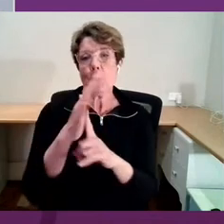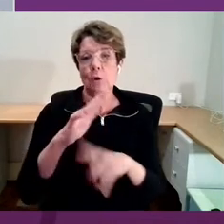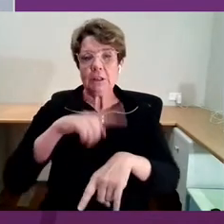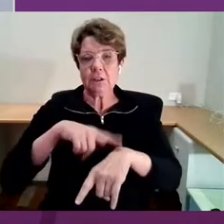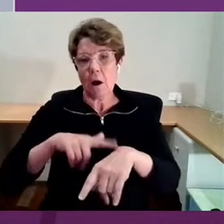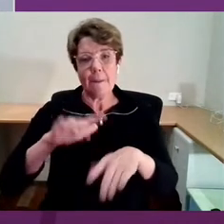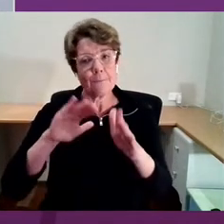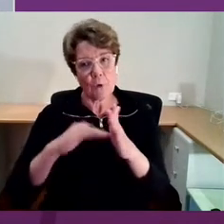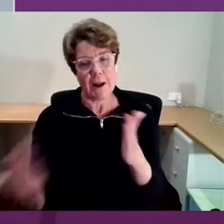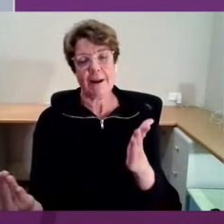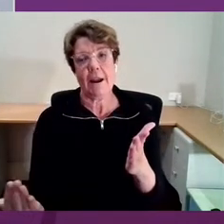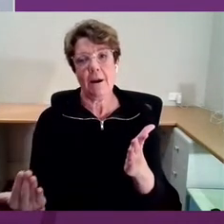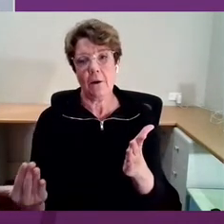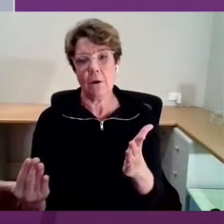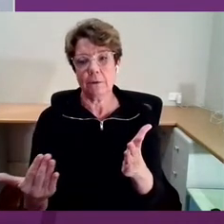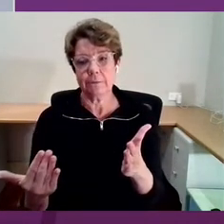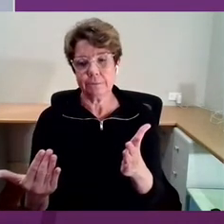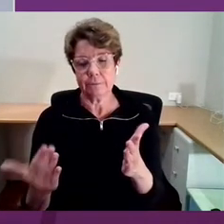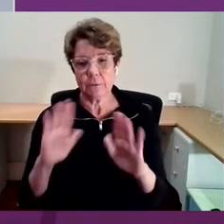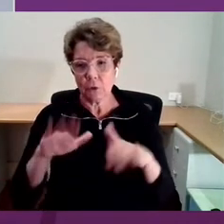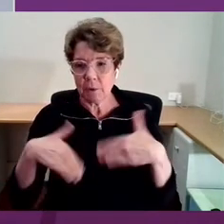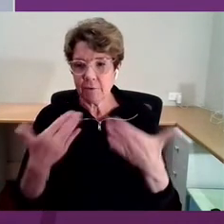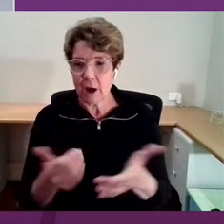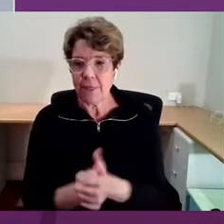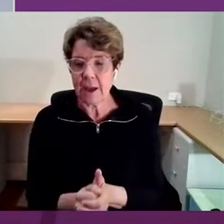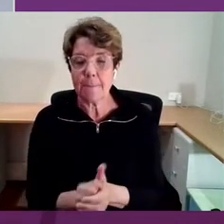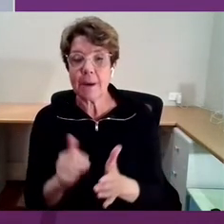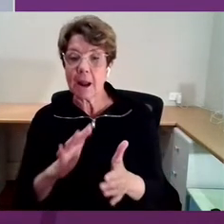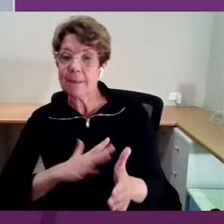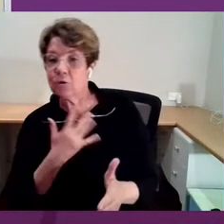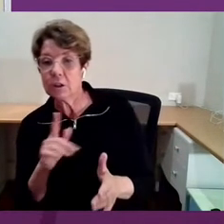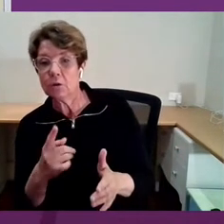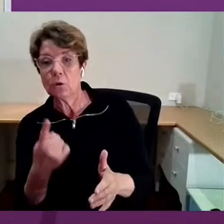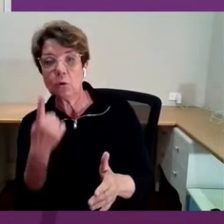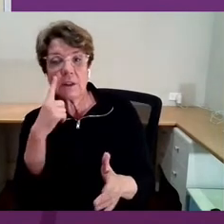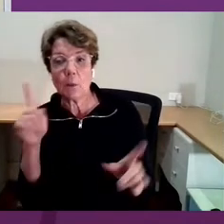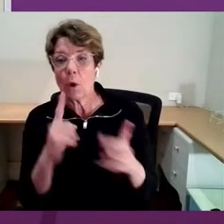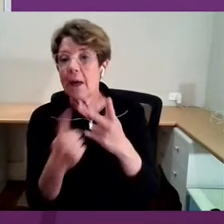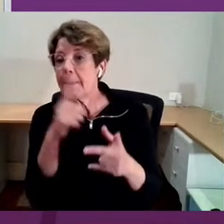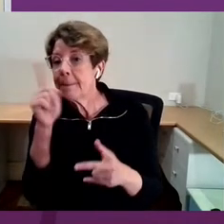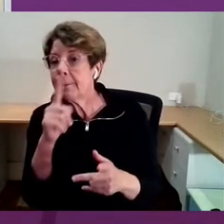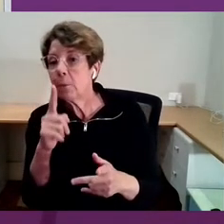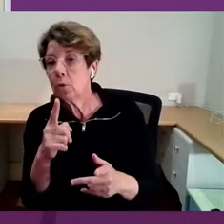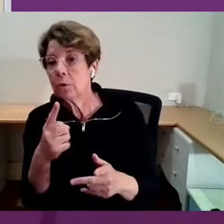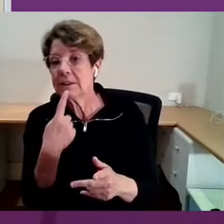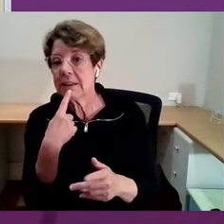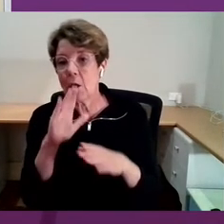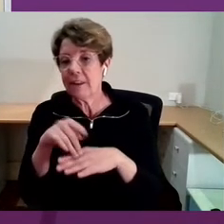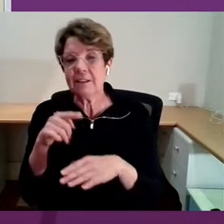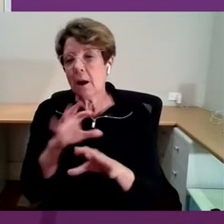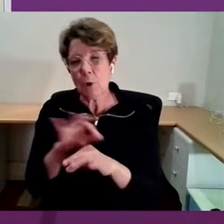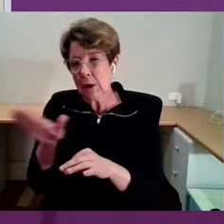But, look, I'm really interested in what others have to say on this. I'm not an expert in this field.